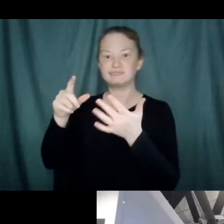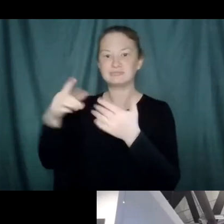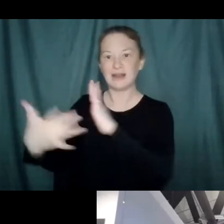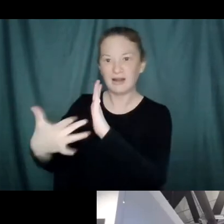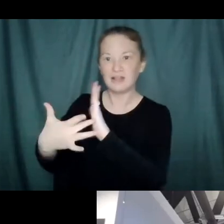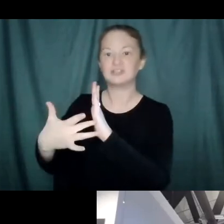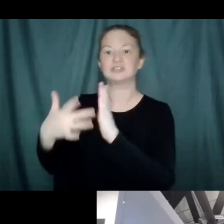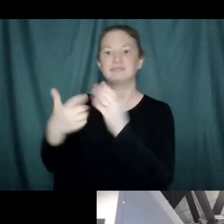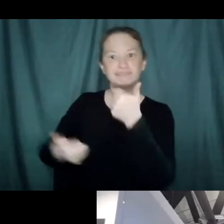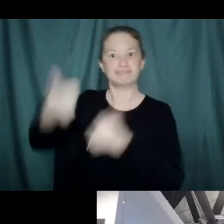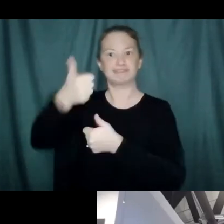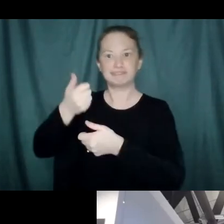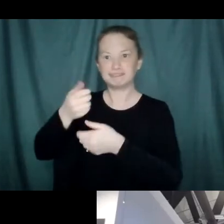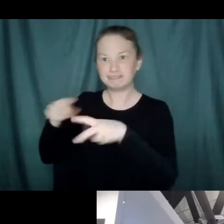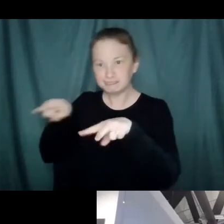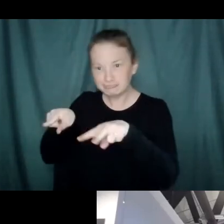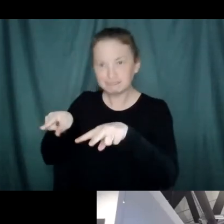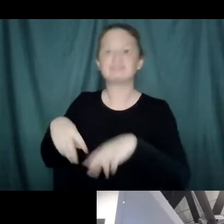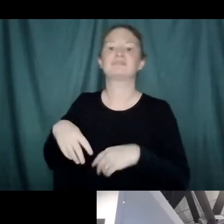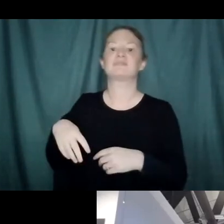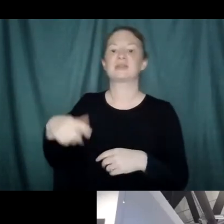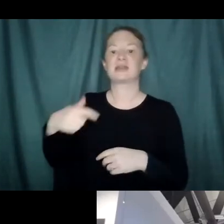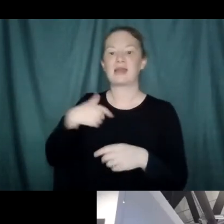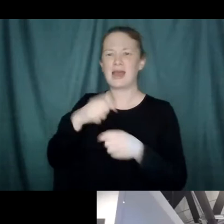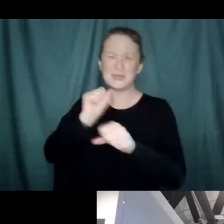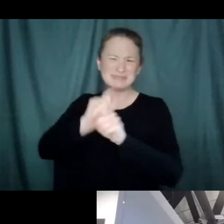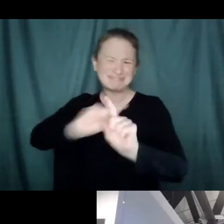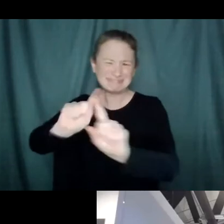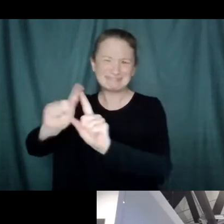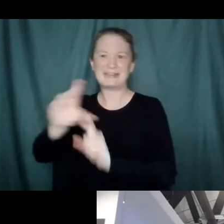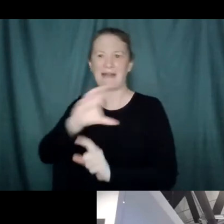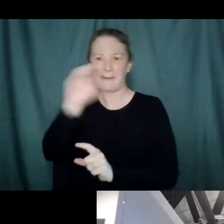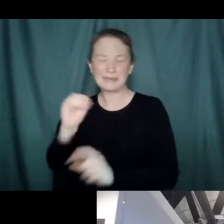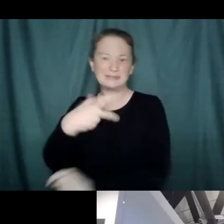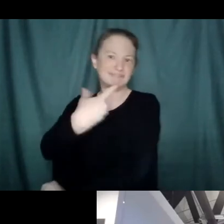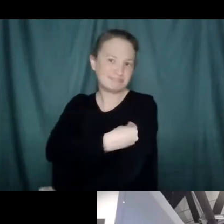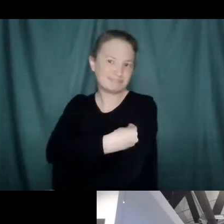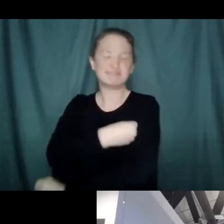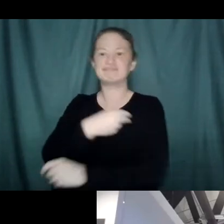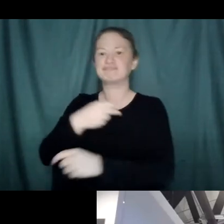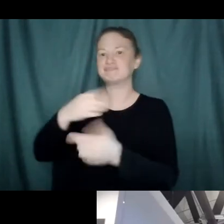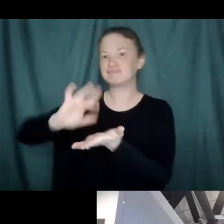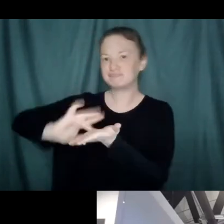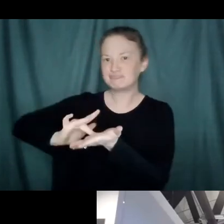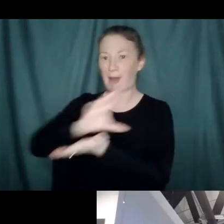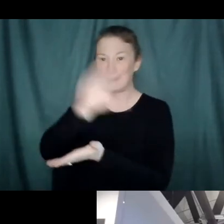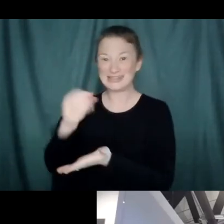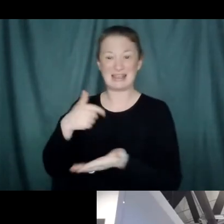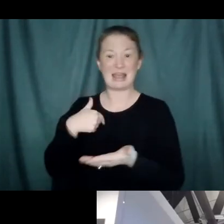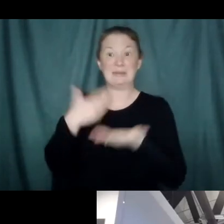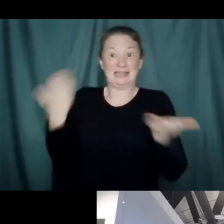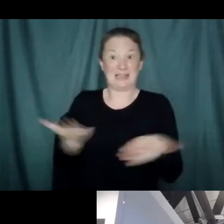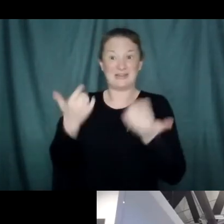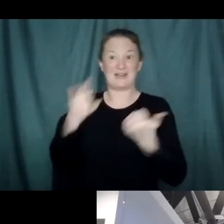startups and in large pharma companies. I've been here for a little over a year. I love my job,